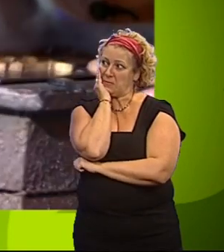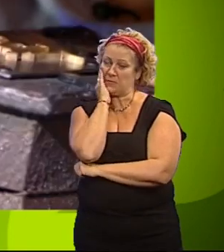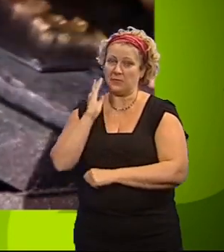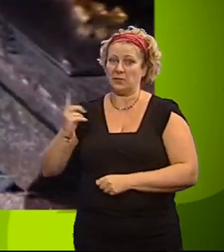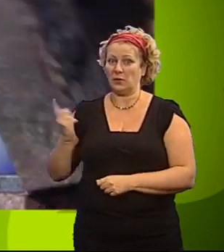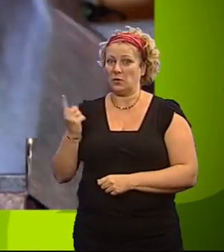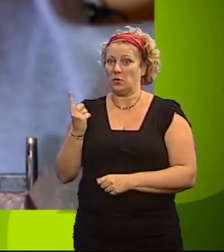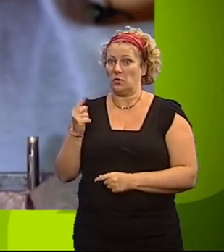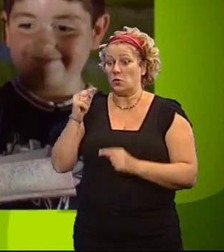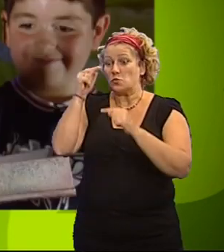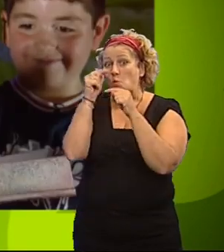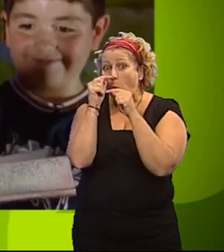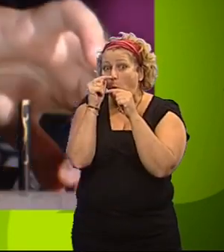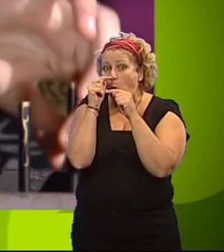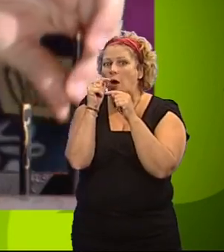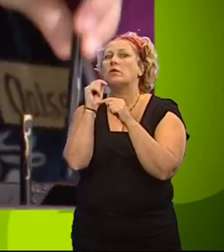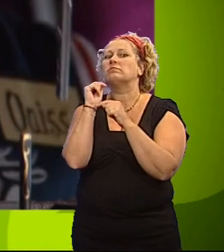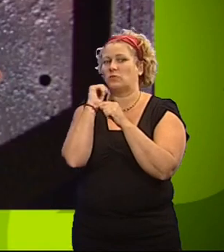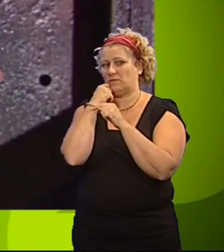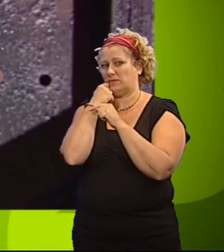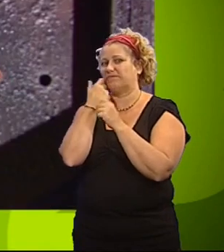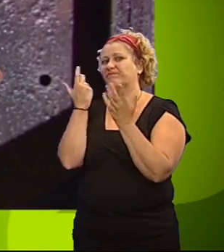draws the short straw will be trapped.